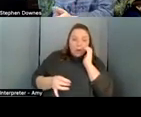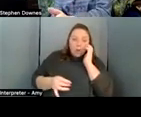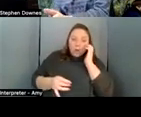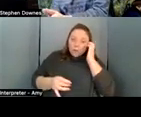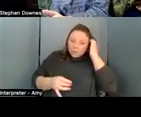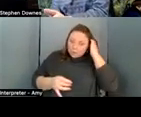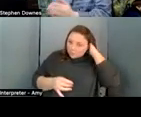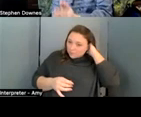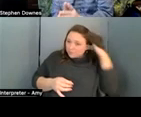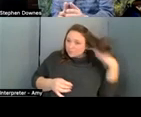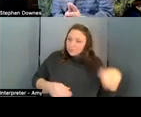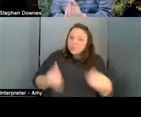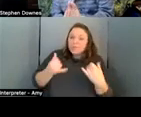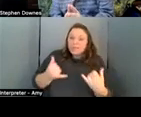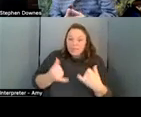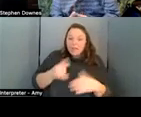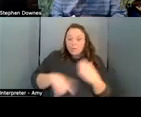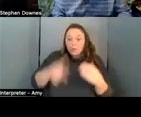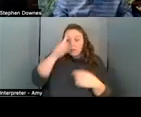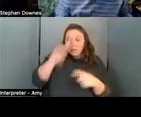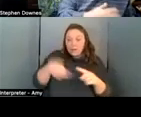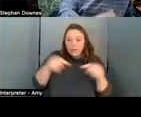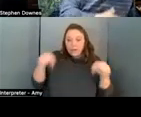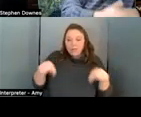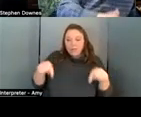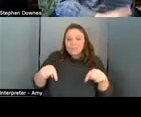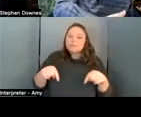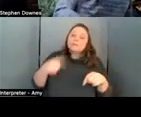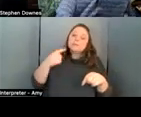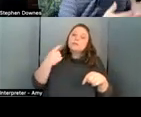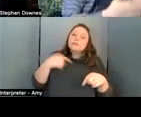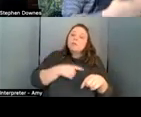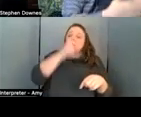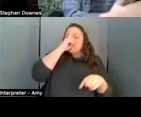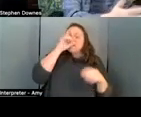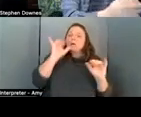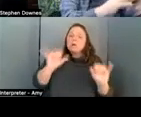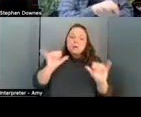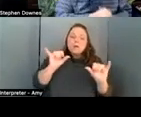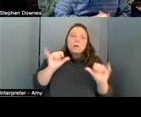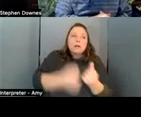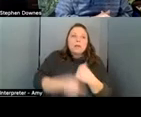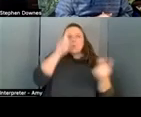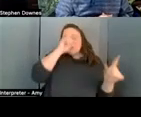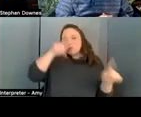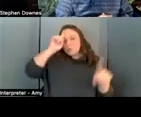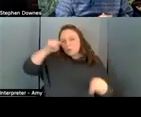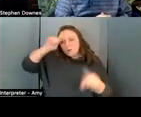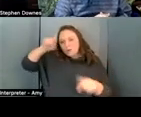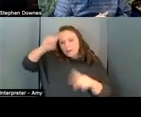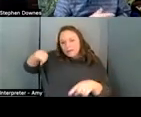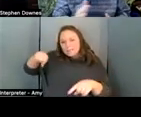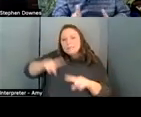usually when we think about consensus we're thinking about oh yeah everybody agrees to such and such but